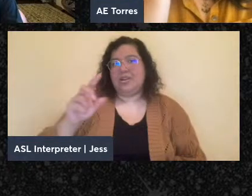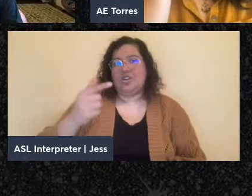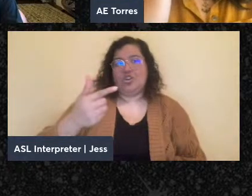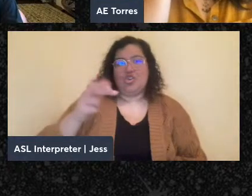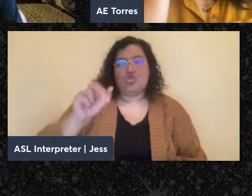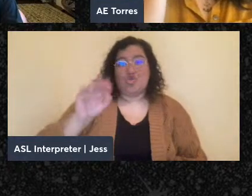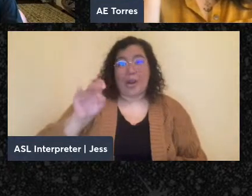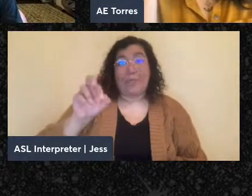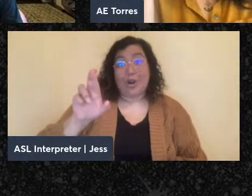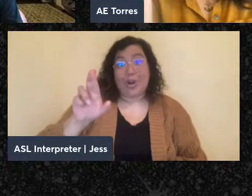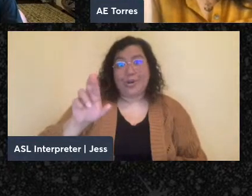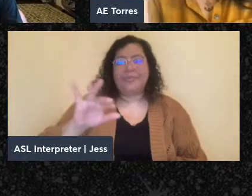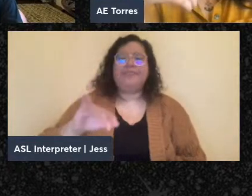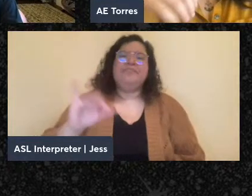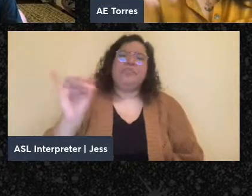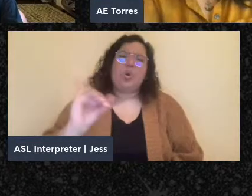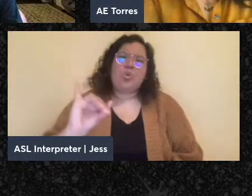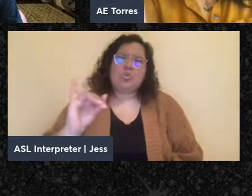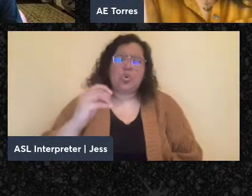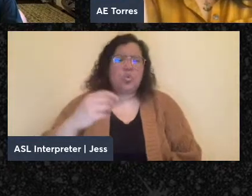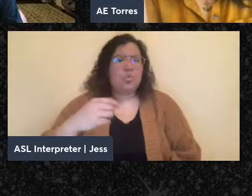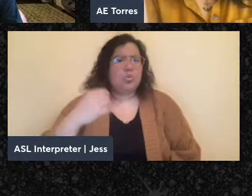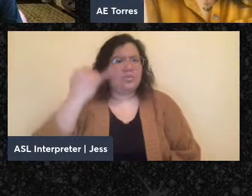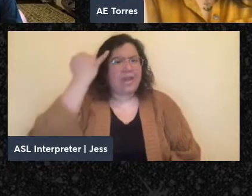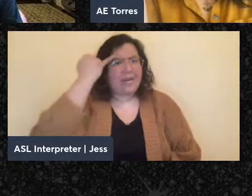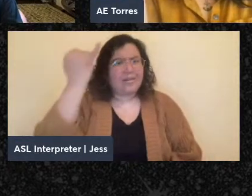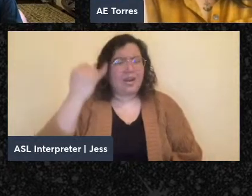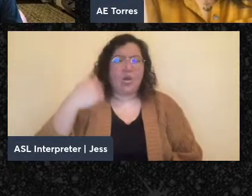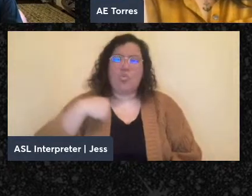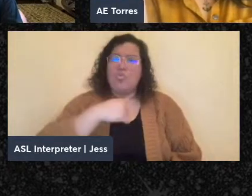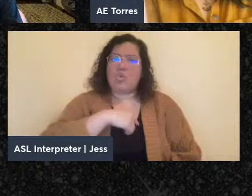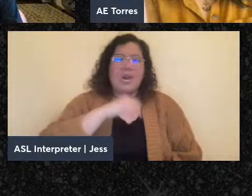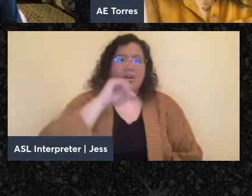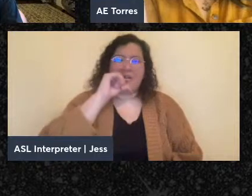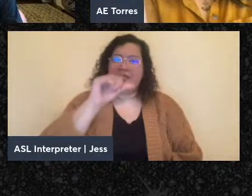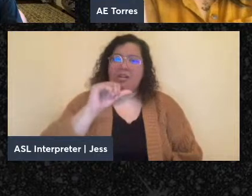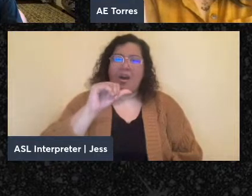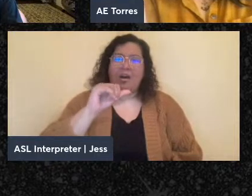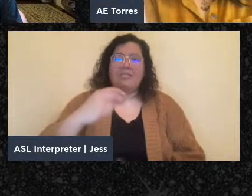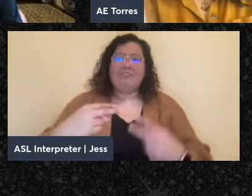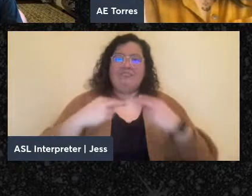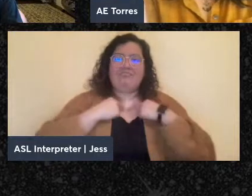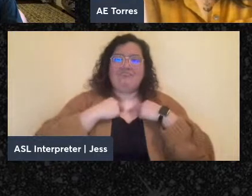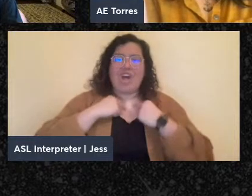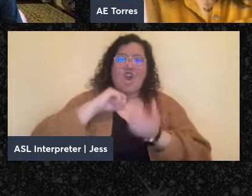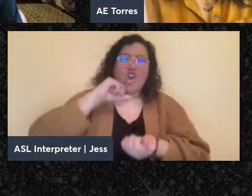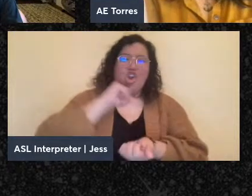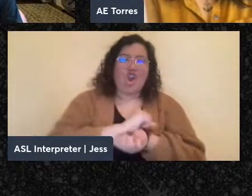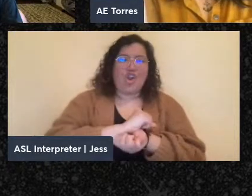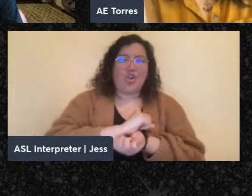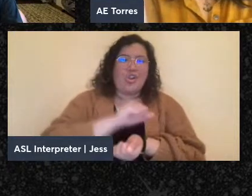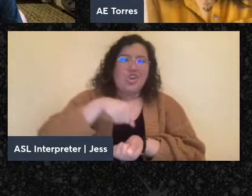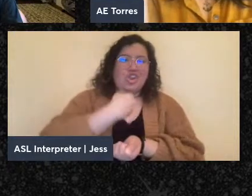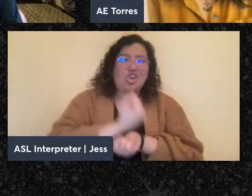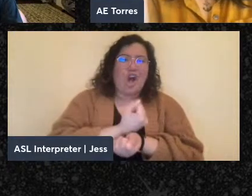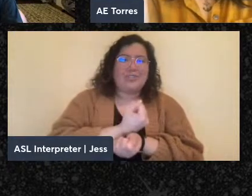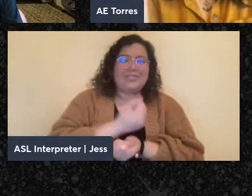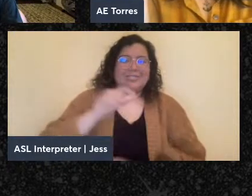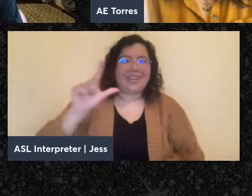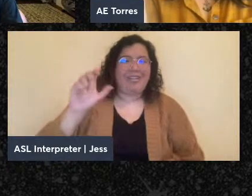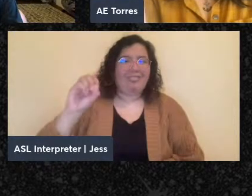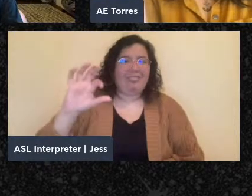that we're not locked in to these trajectories. And I think that's one of the challenges for me of